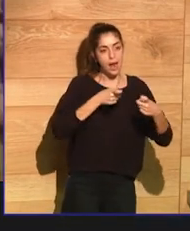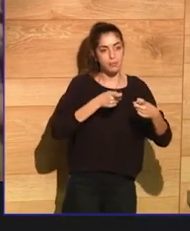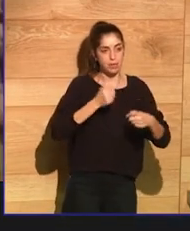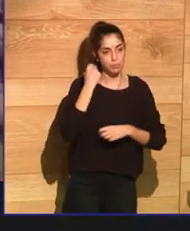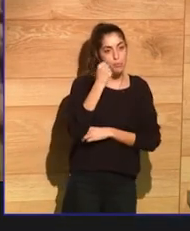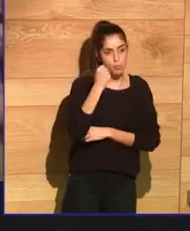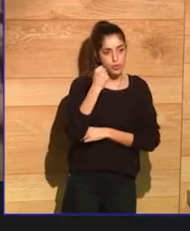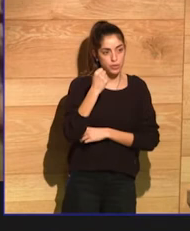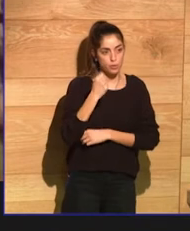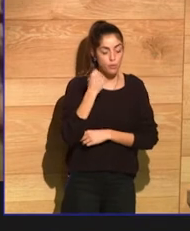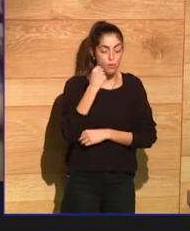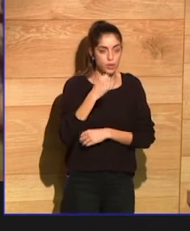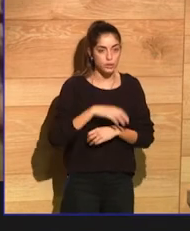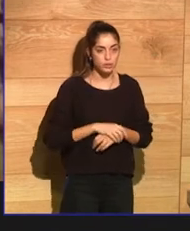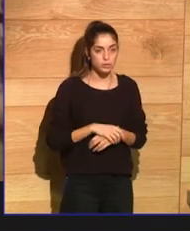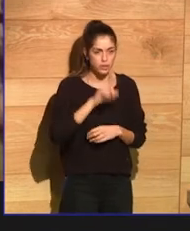powerful weapon in your view?